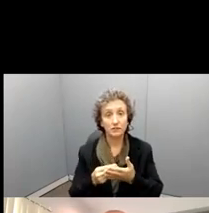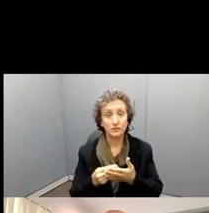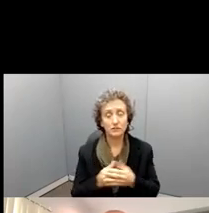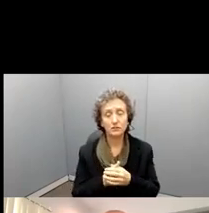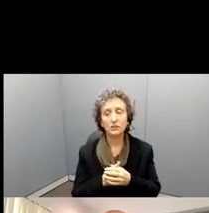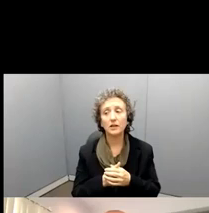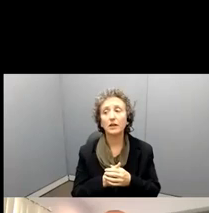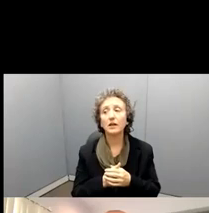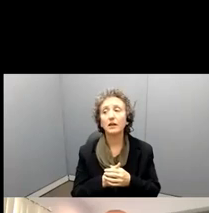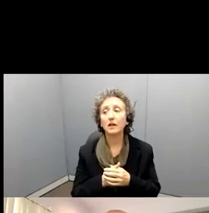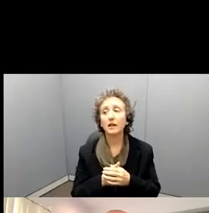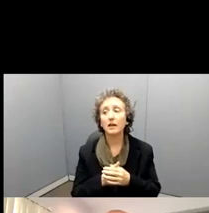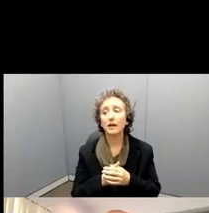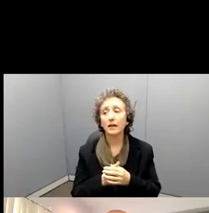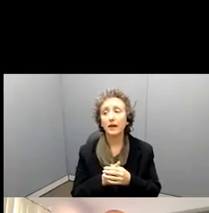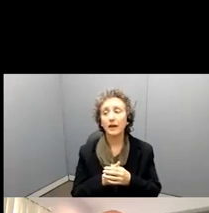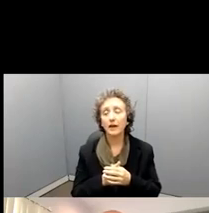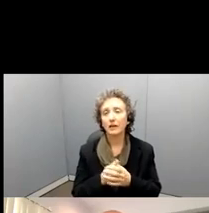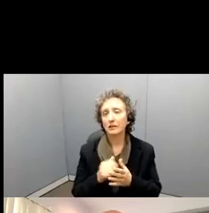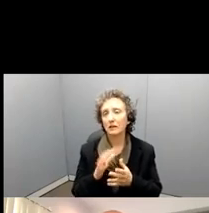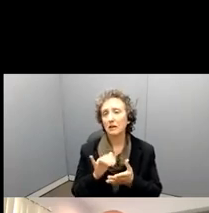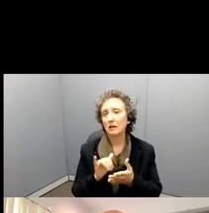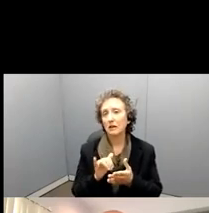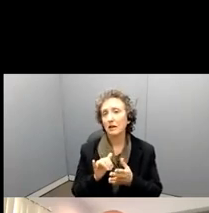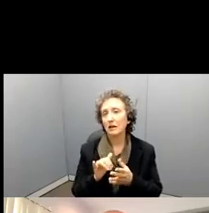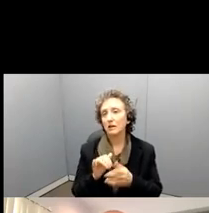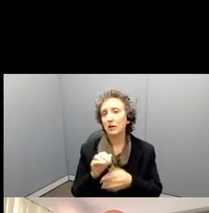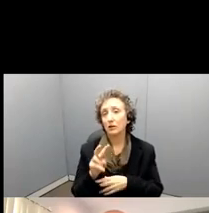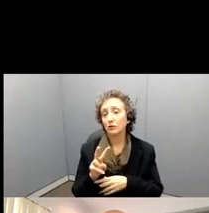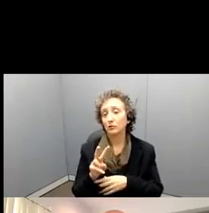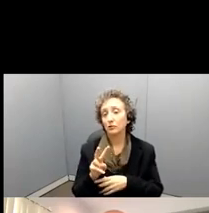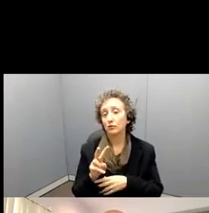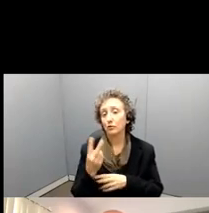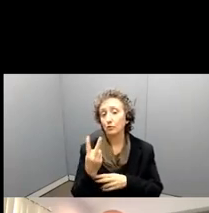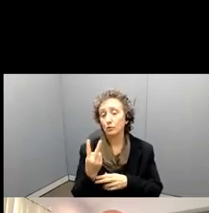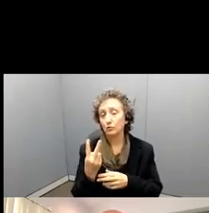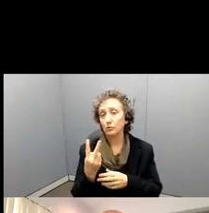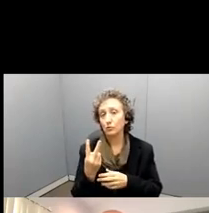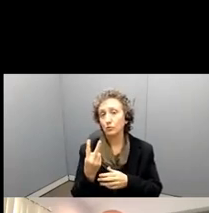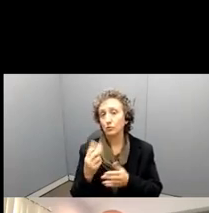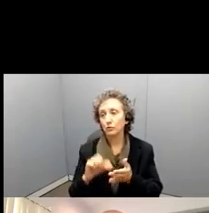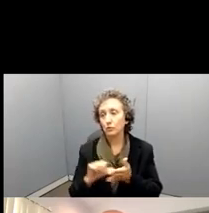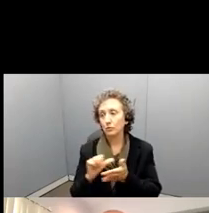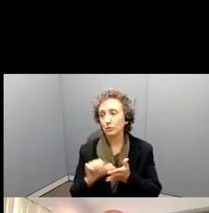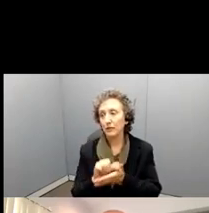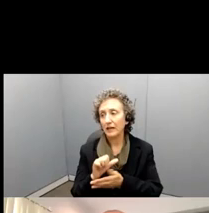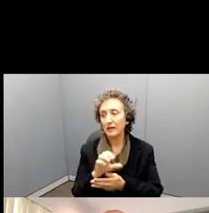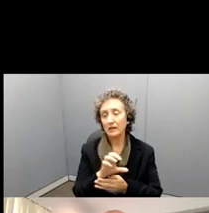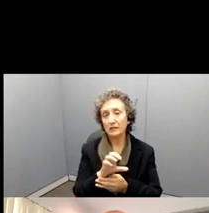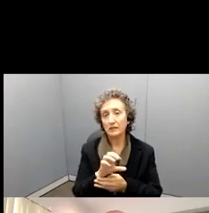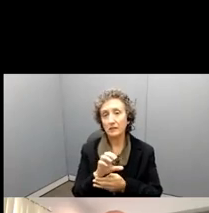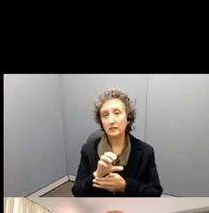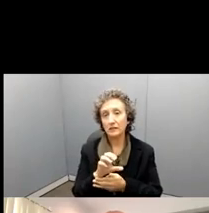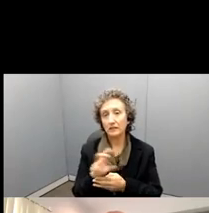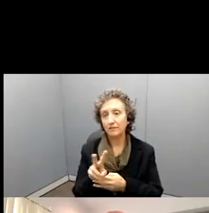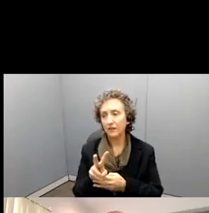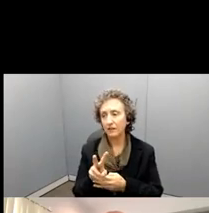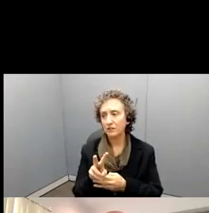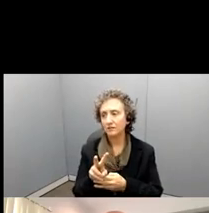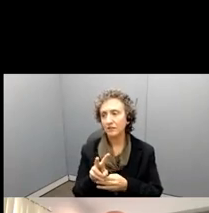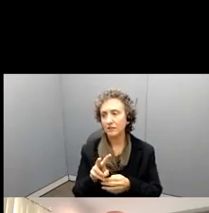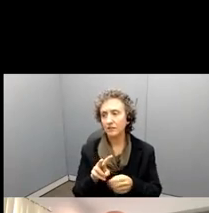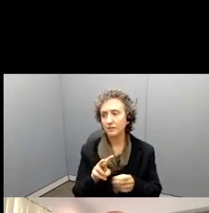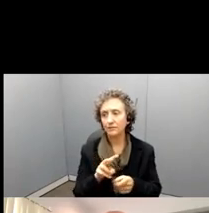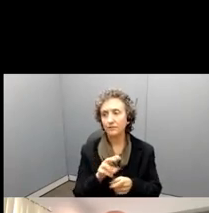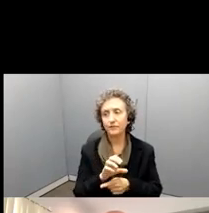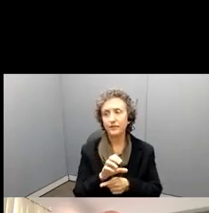you know, uh, a, two-page CV, uh, that will be part of it, along with your prospectus, and that these documents